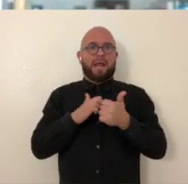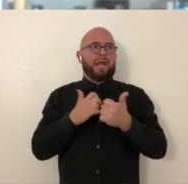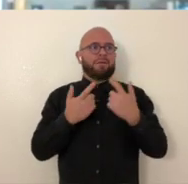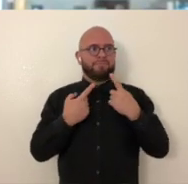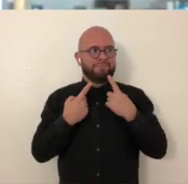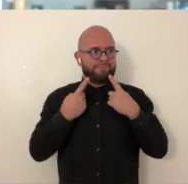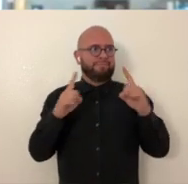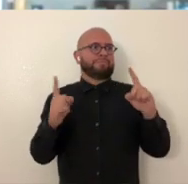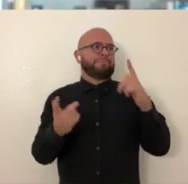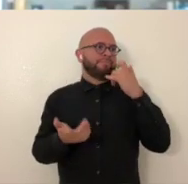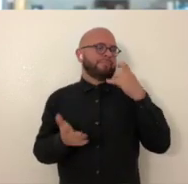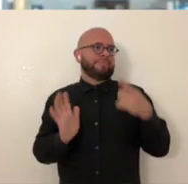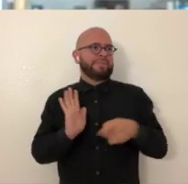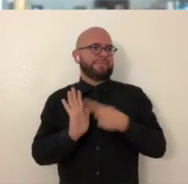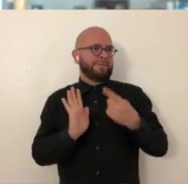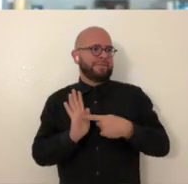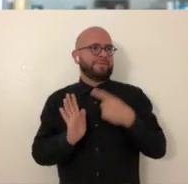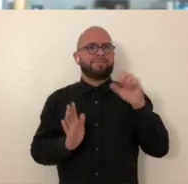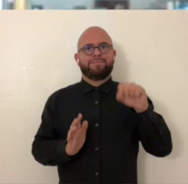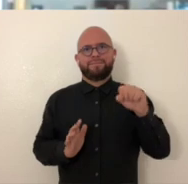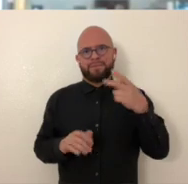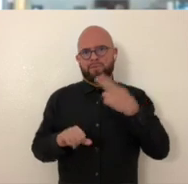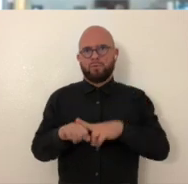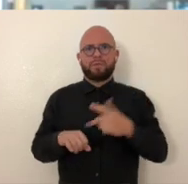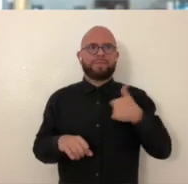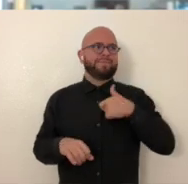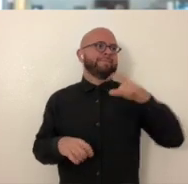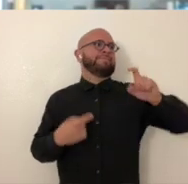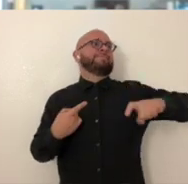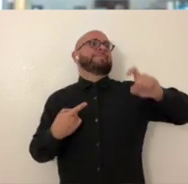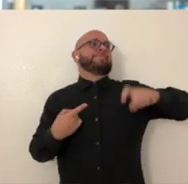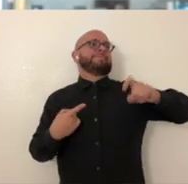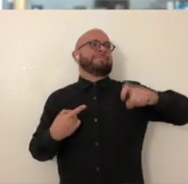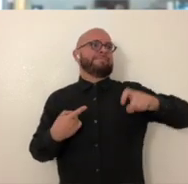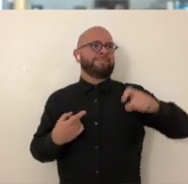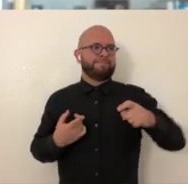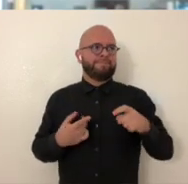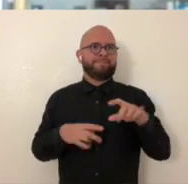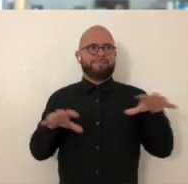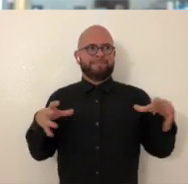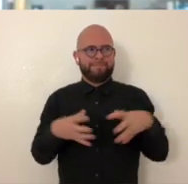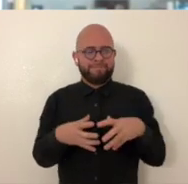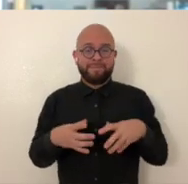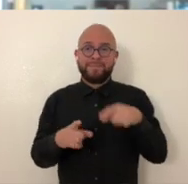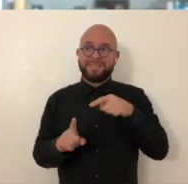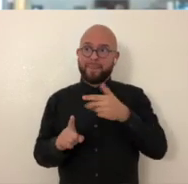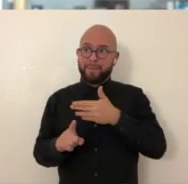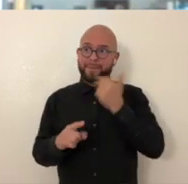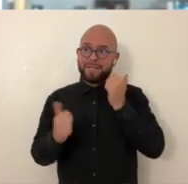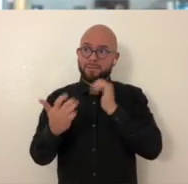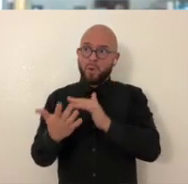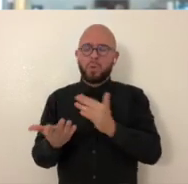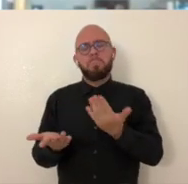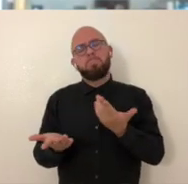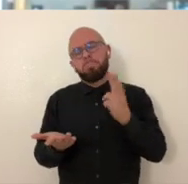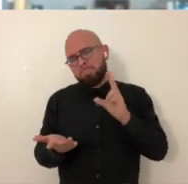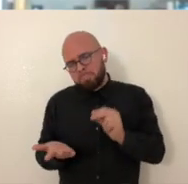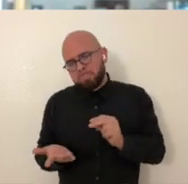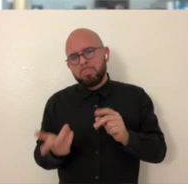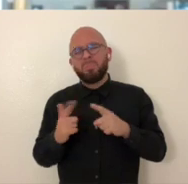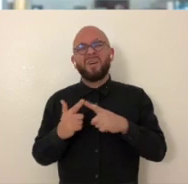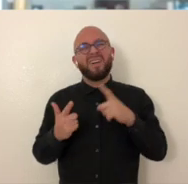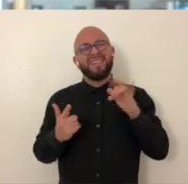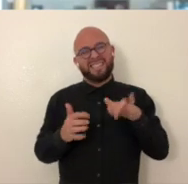for however you get there. Because yes, sometimes it is out of necessity, which is not our best way.